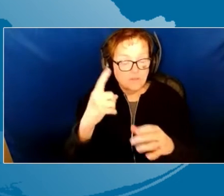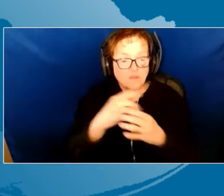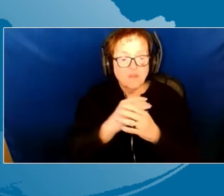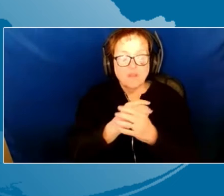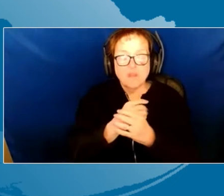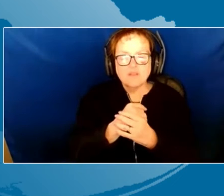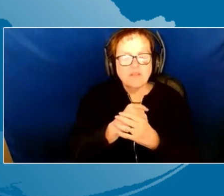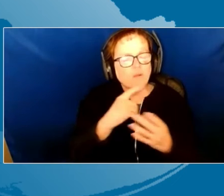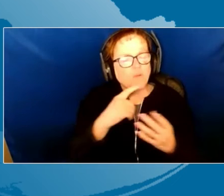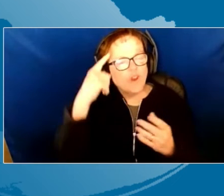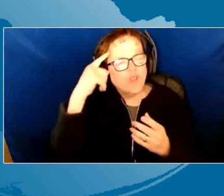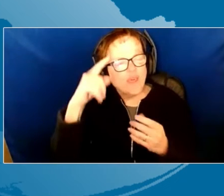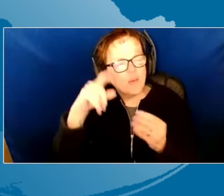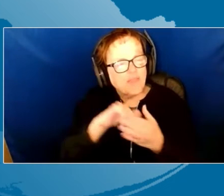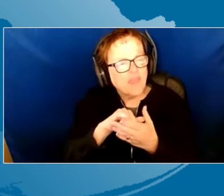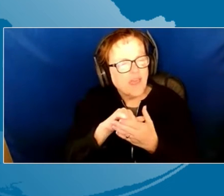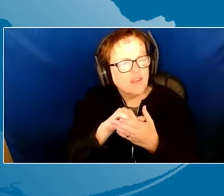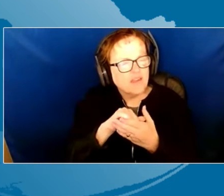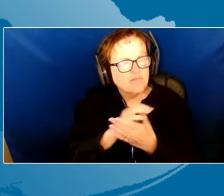about what I just shared?